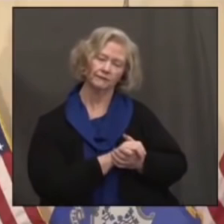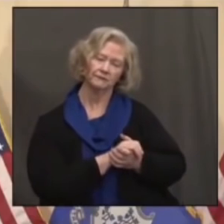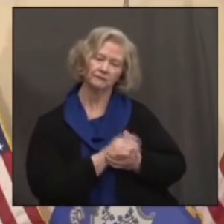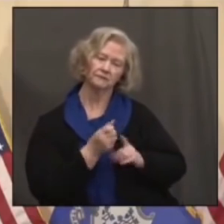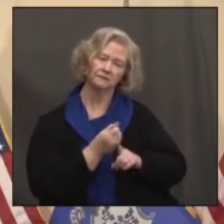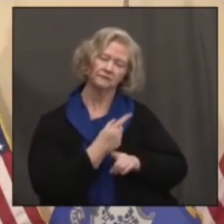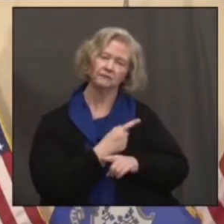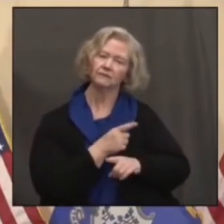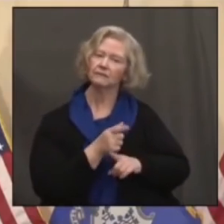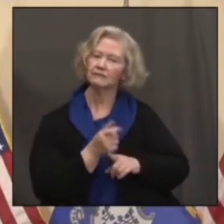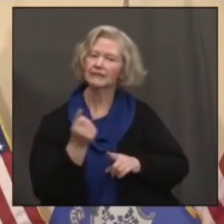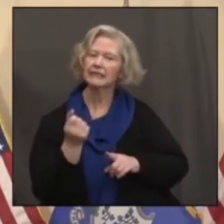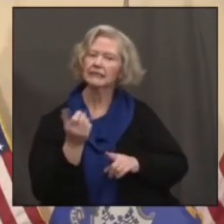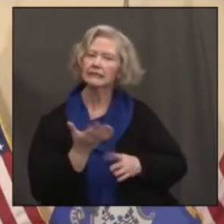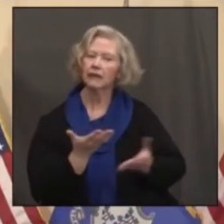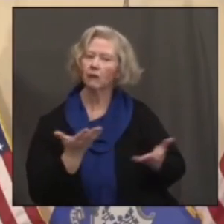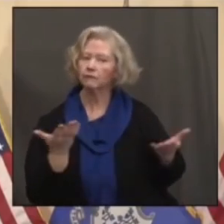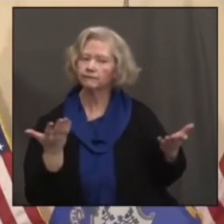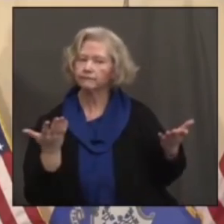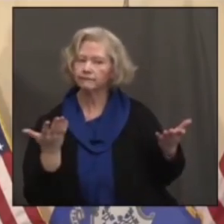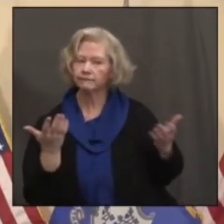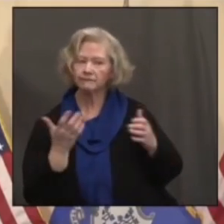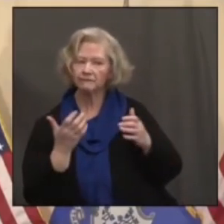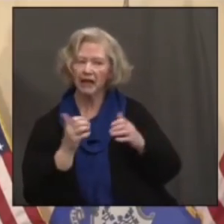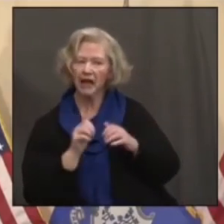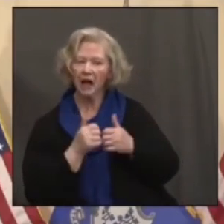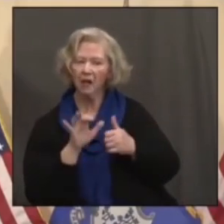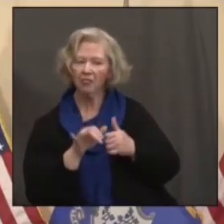the casino deal, how did that come together at the end?